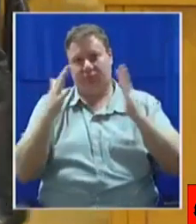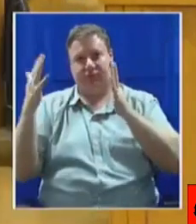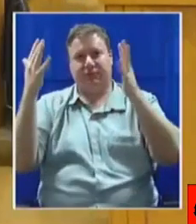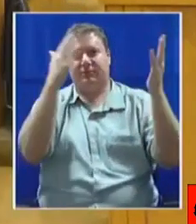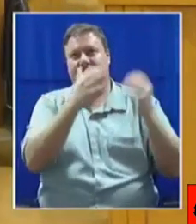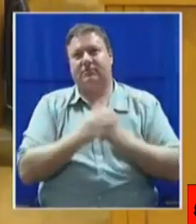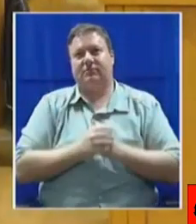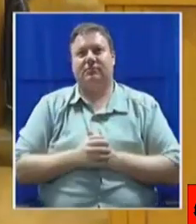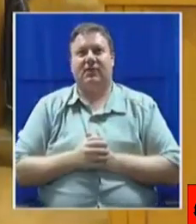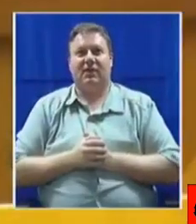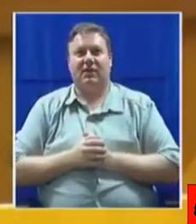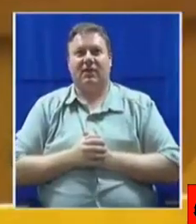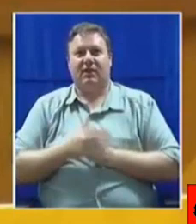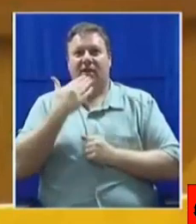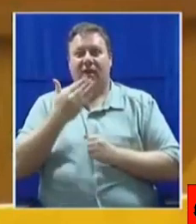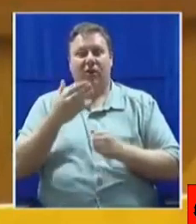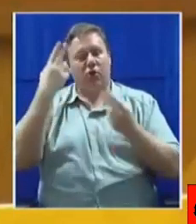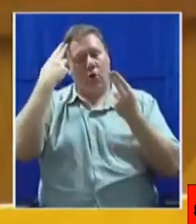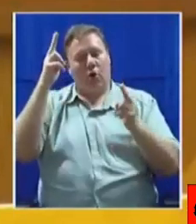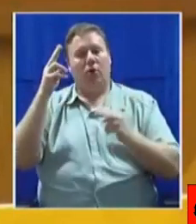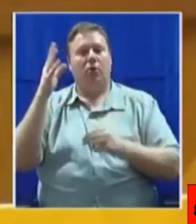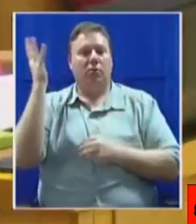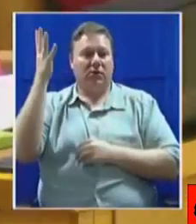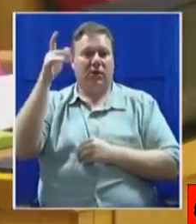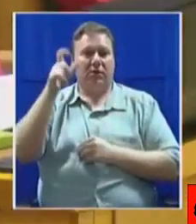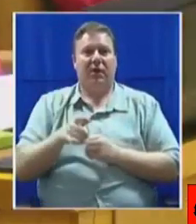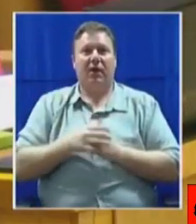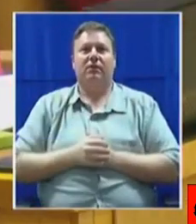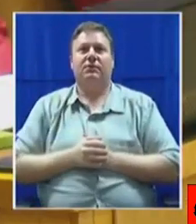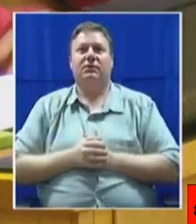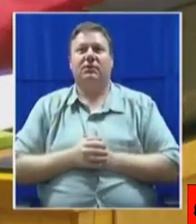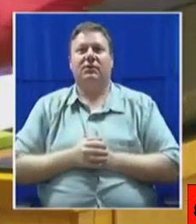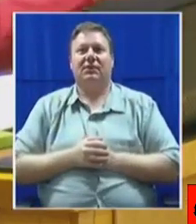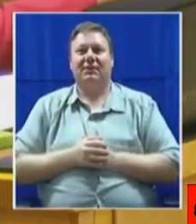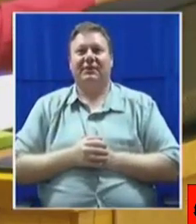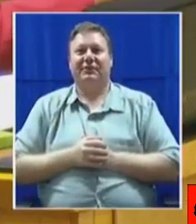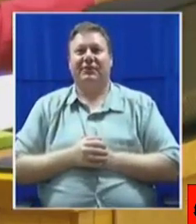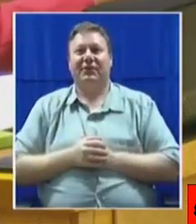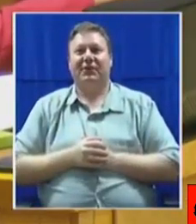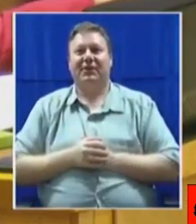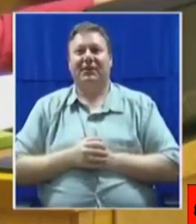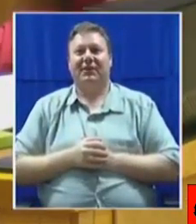Thank you, Honourable Speaker. Thank you, Honourable Speaker.